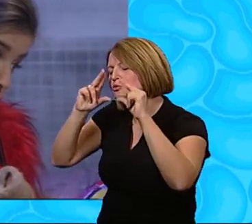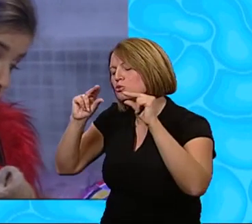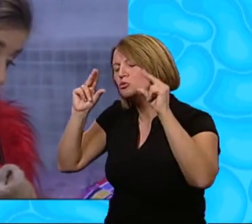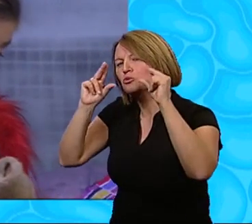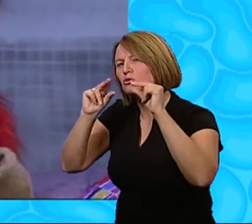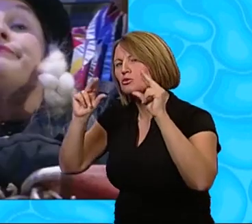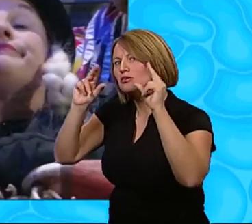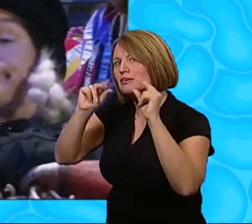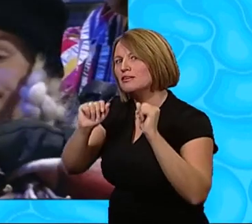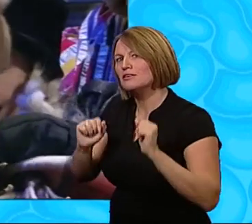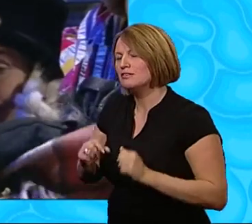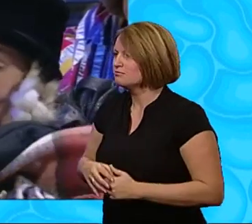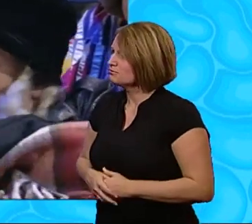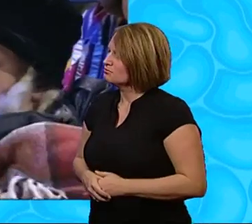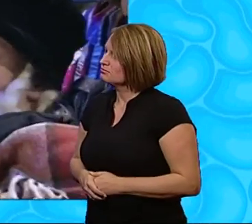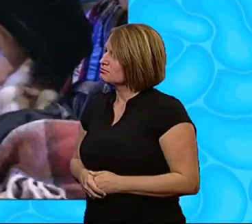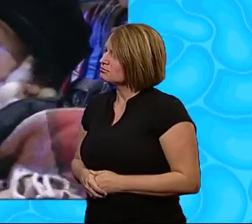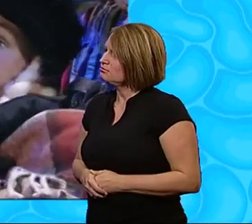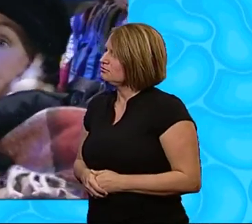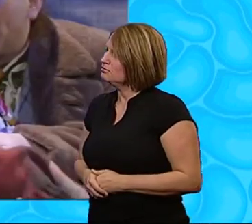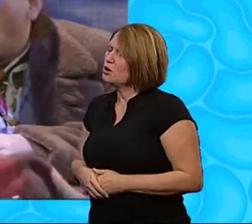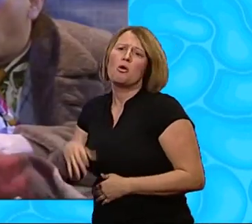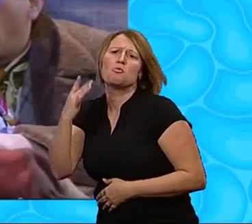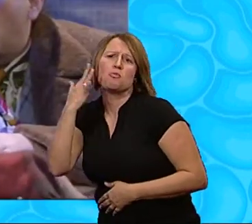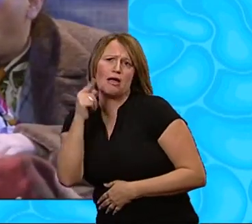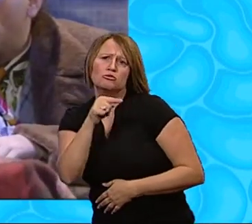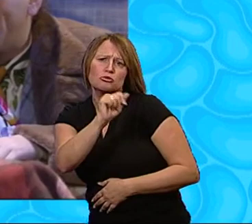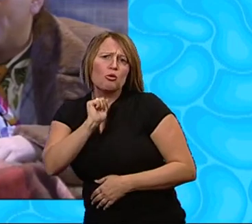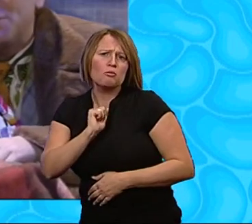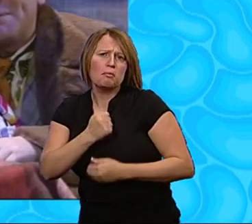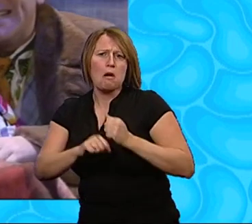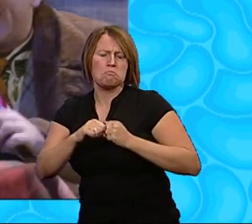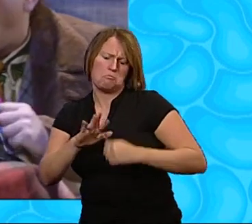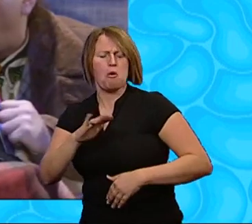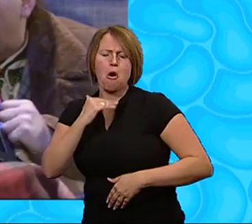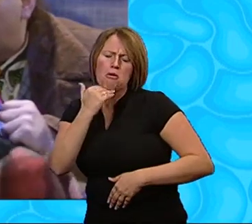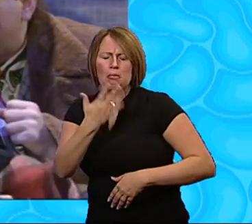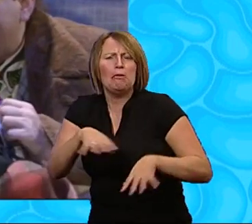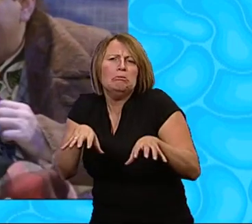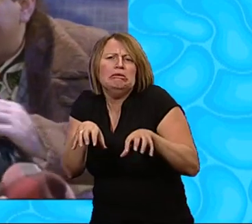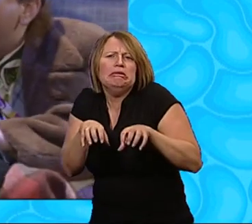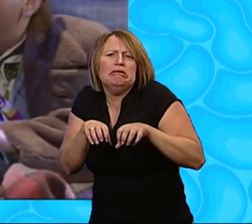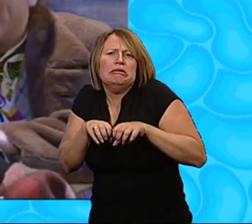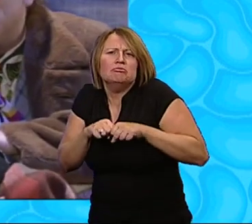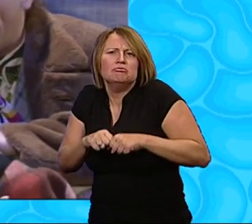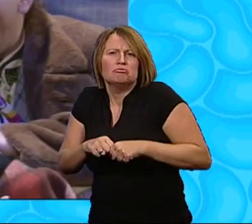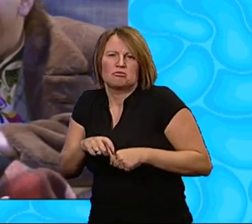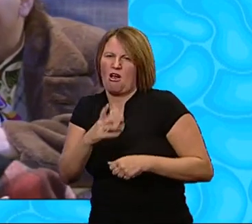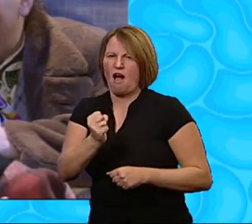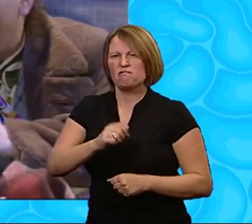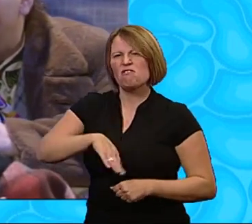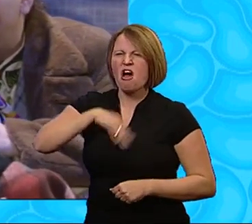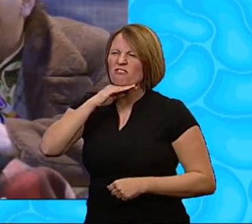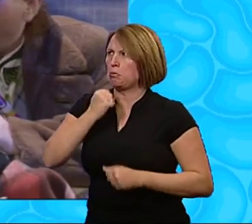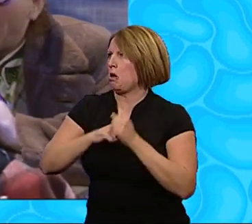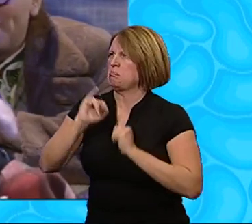snooze When you're all worn out with being horrible and mean And you've had